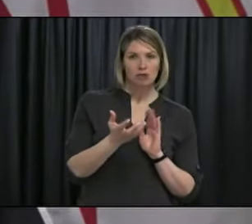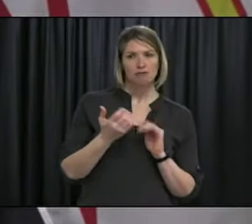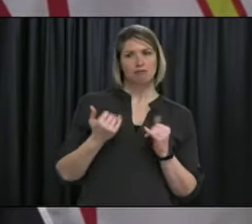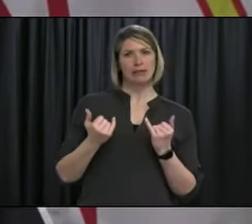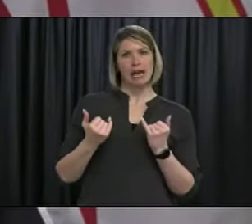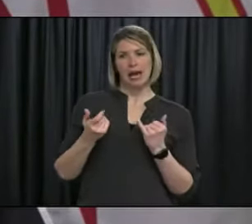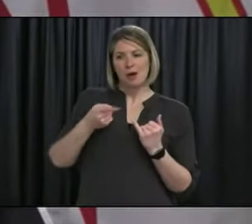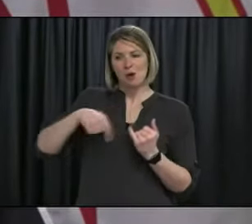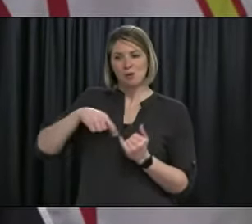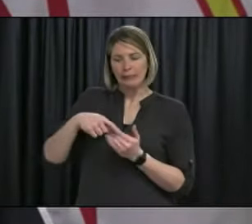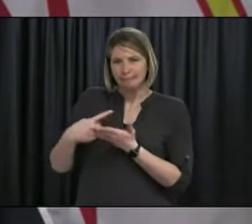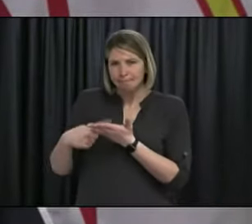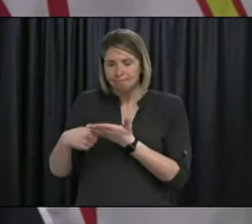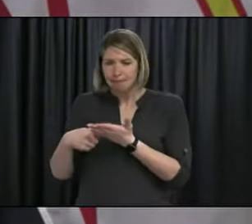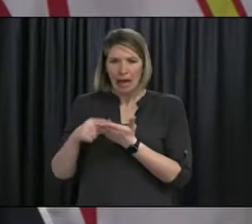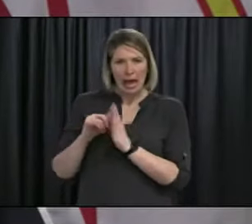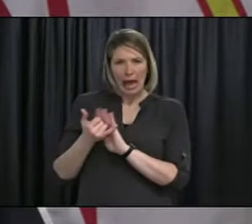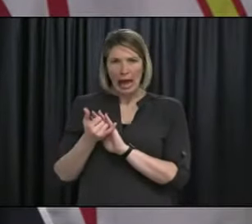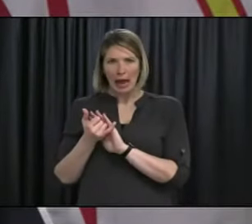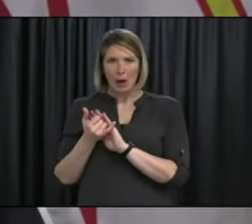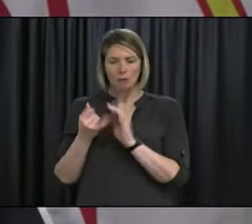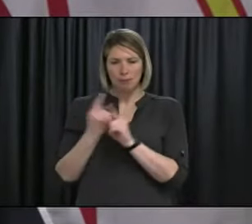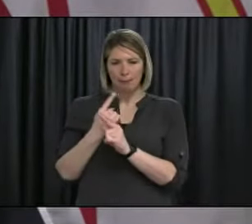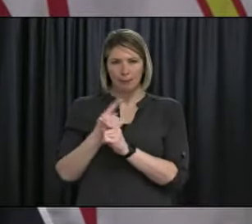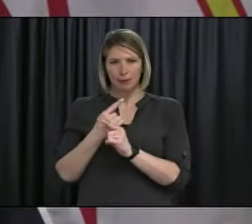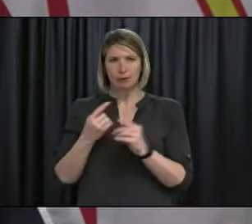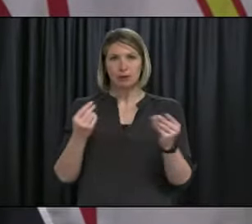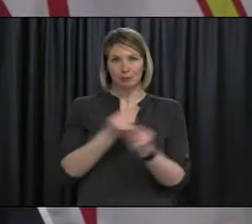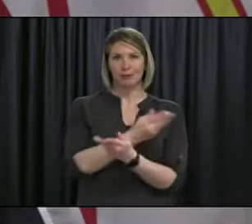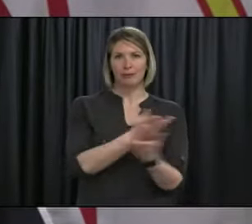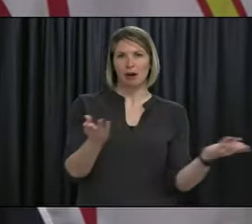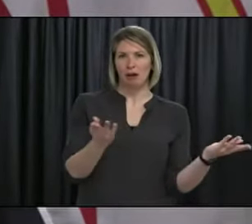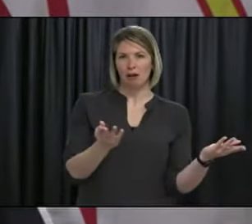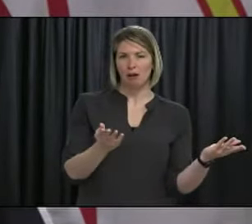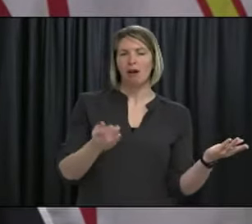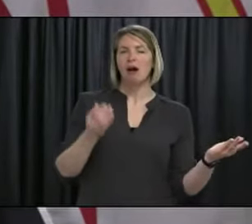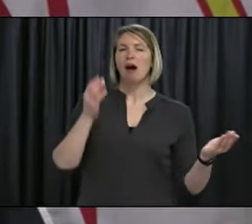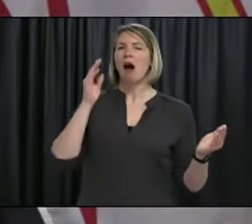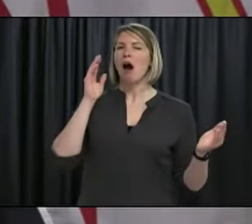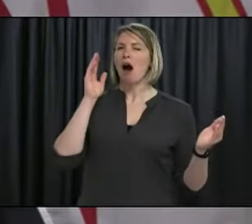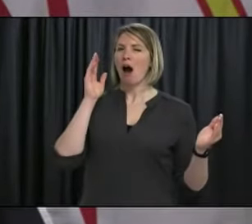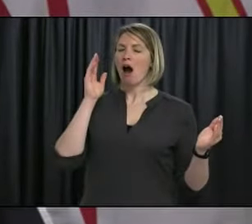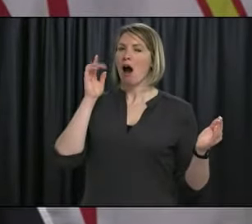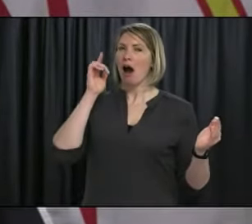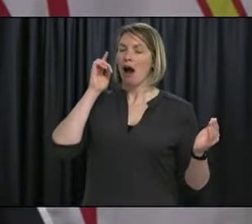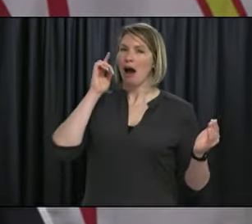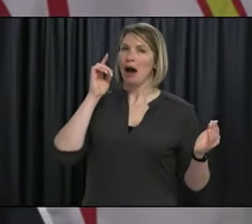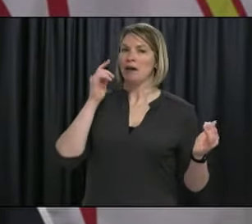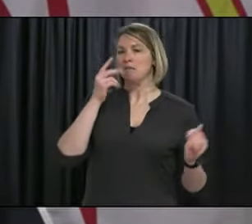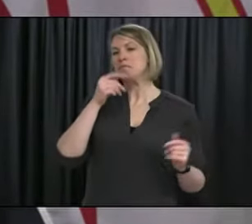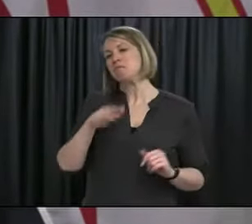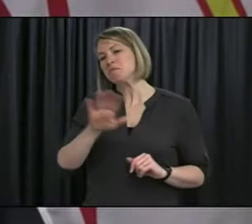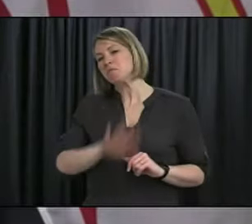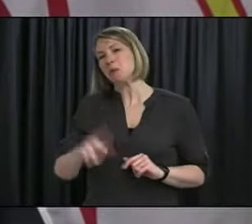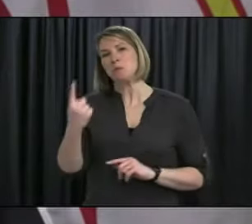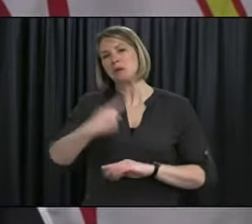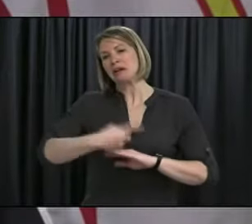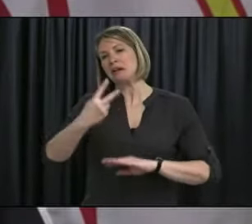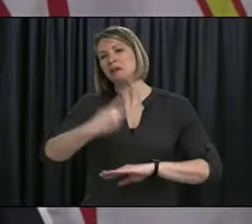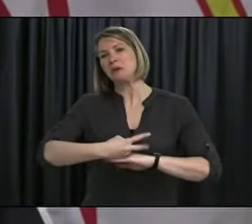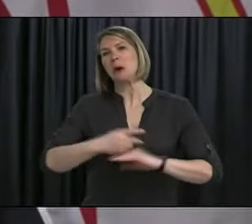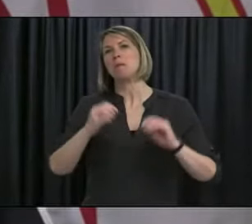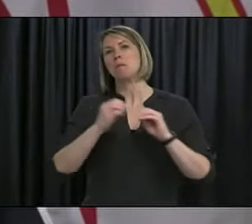appropriately at this time. Um, and in the coming days, I expect we will have, um, we will have more definitive, uh,